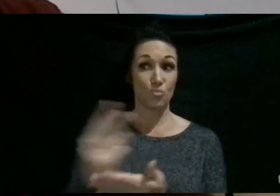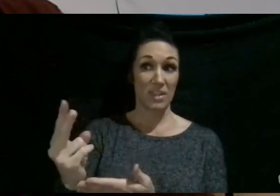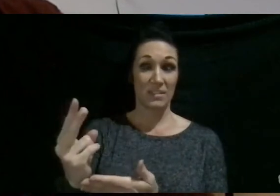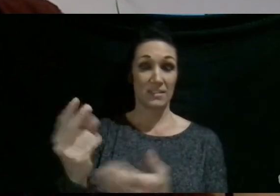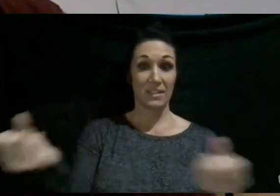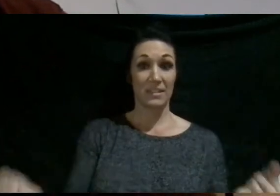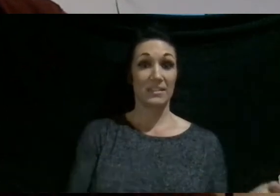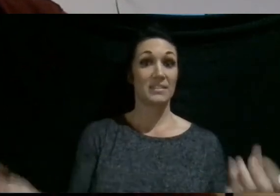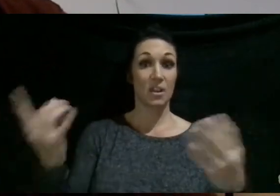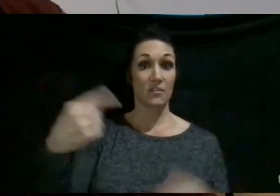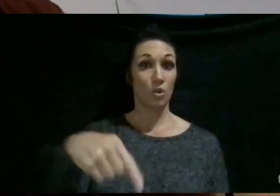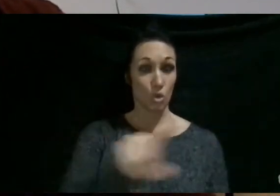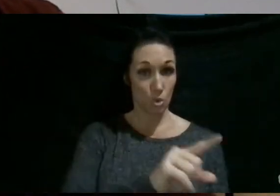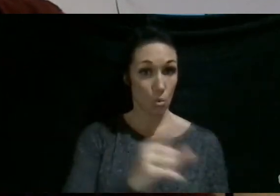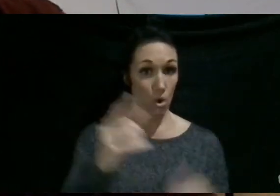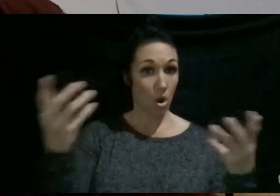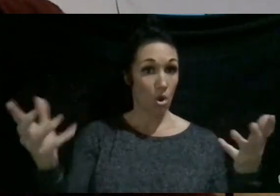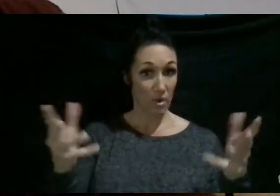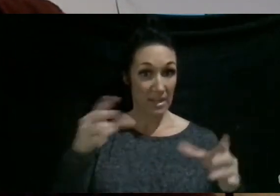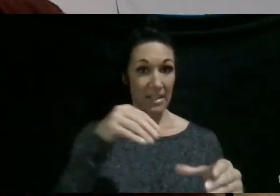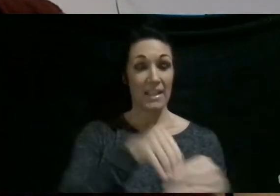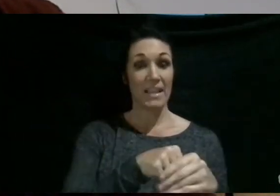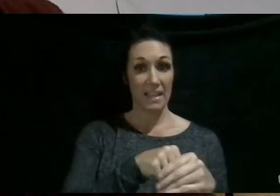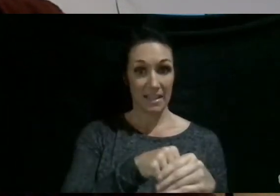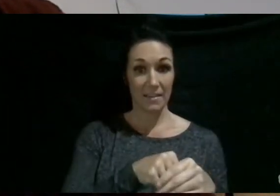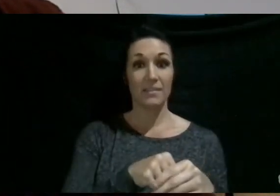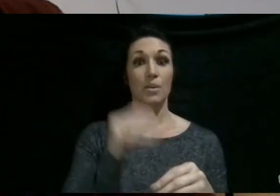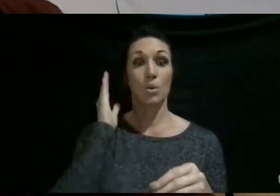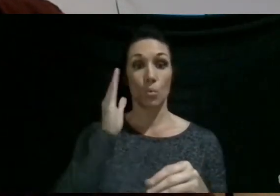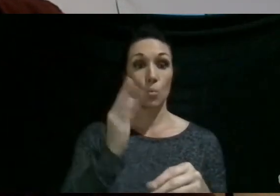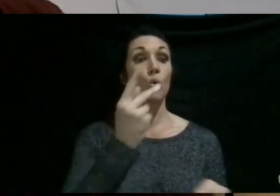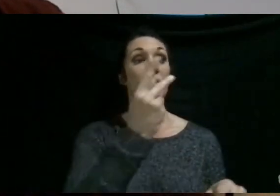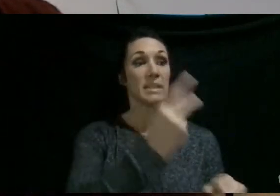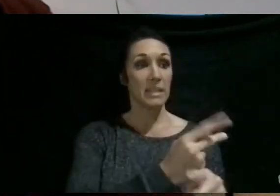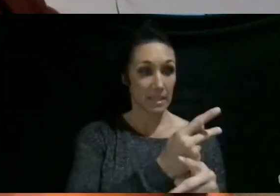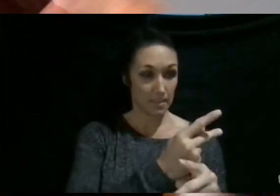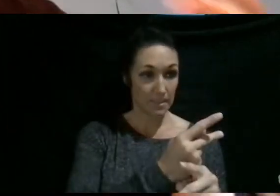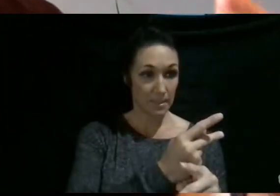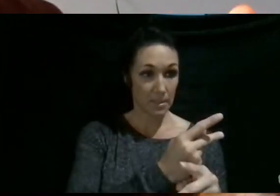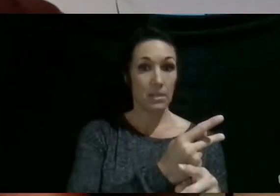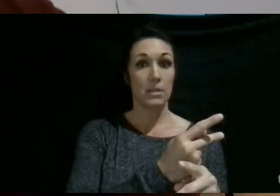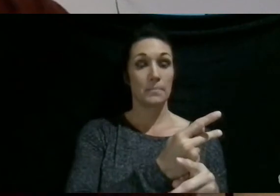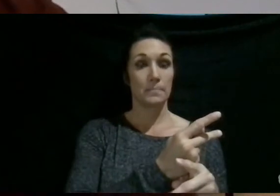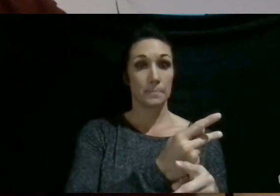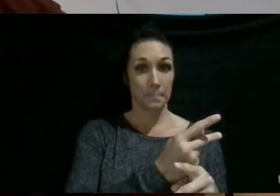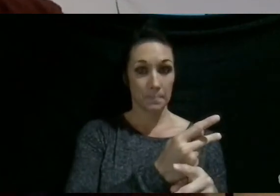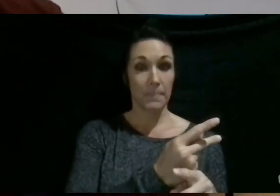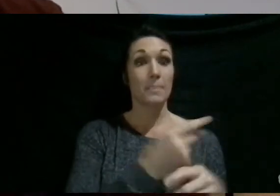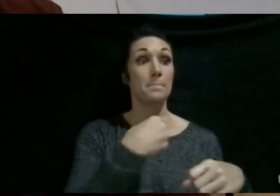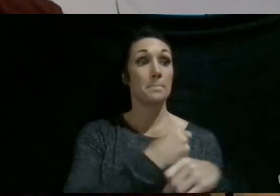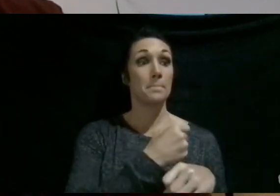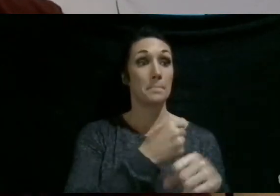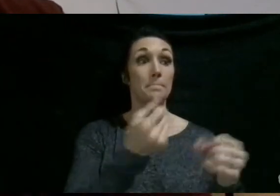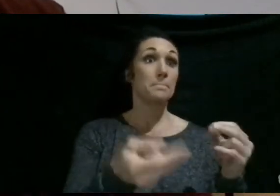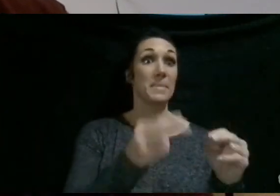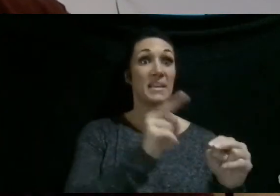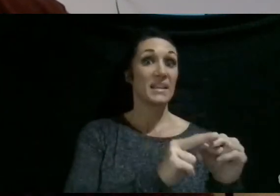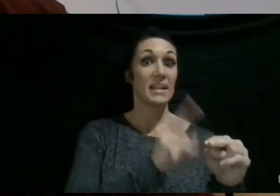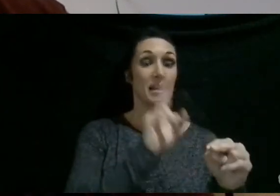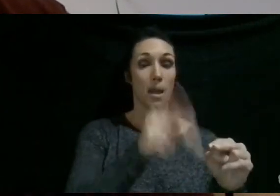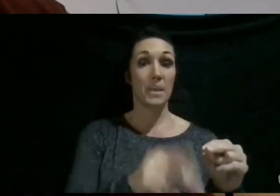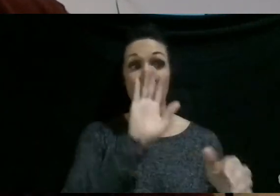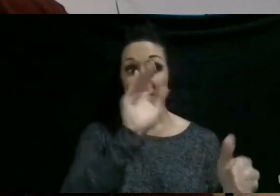of you are already on in small groups, and we're just going to keep building those up. And we want you to invite your friends,